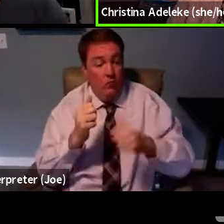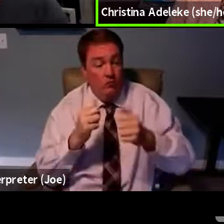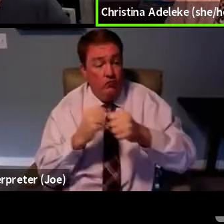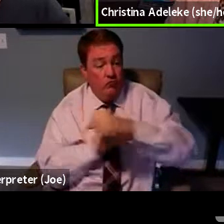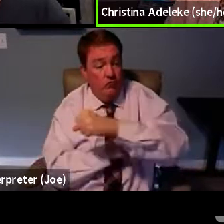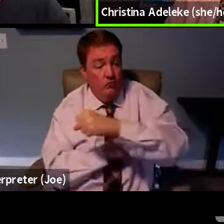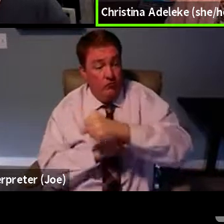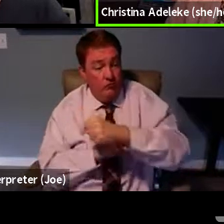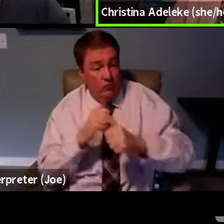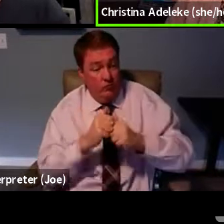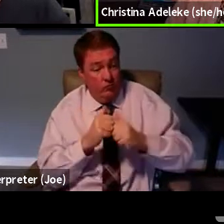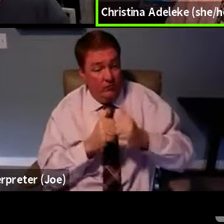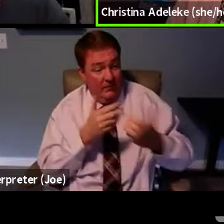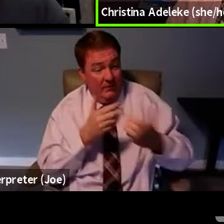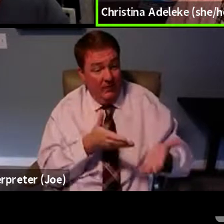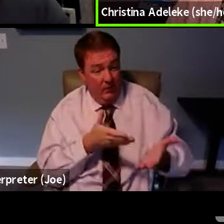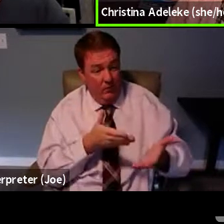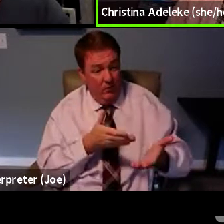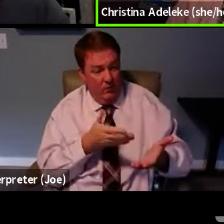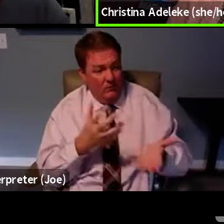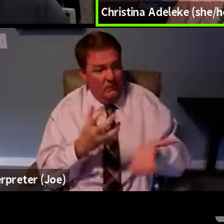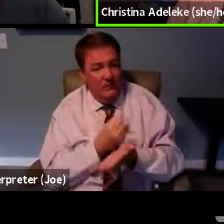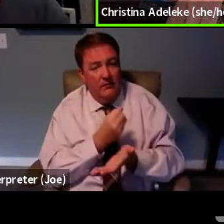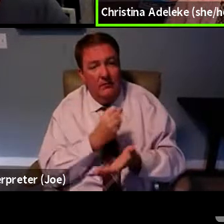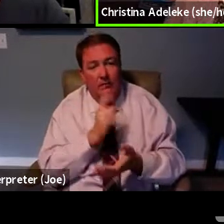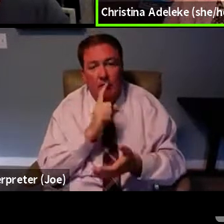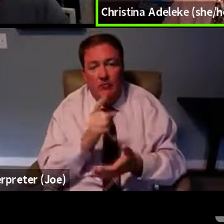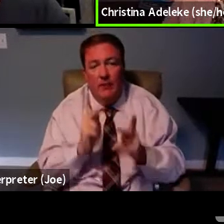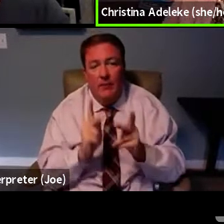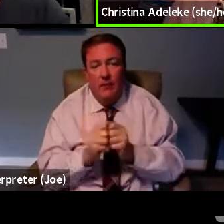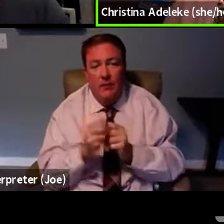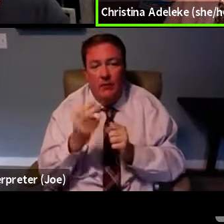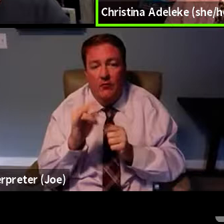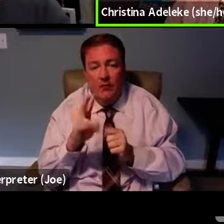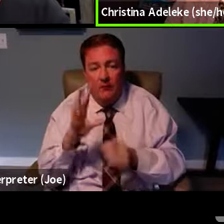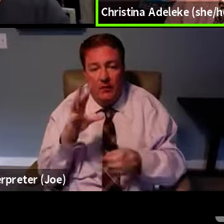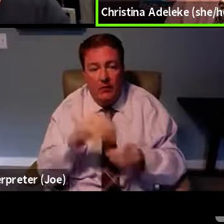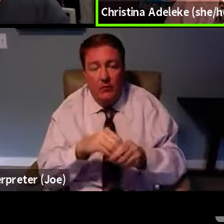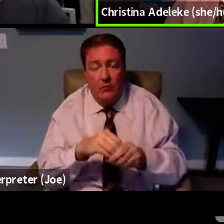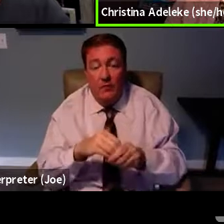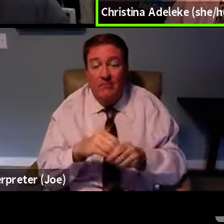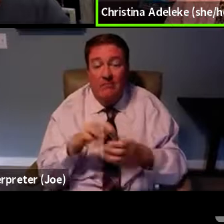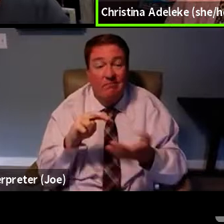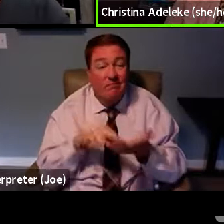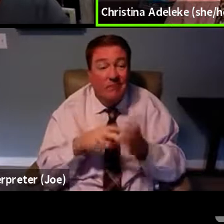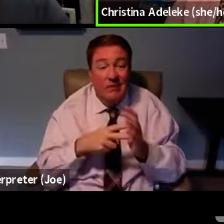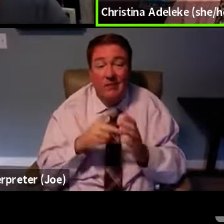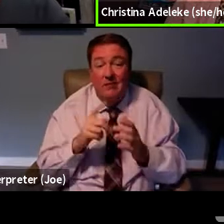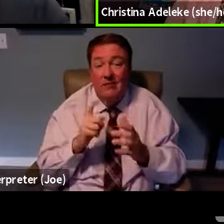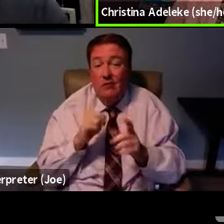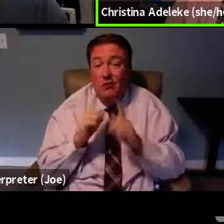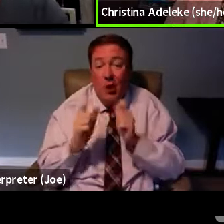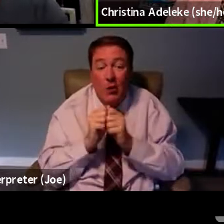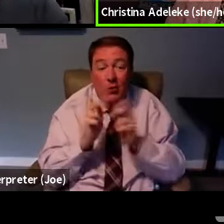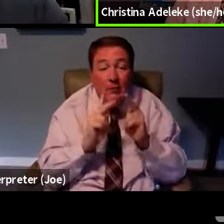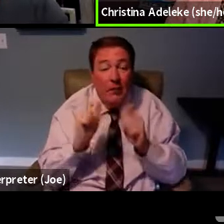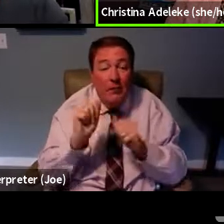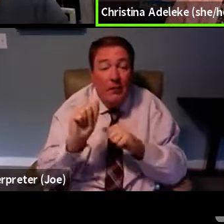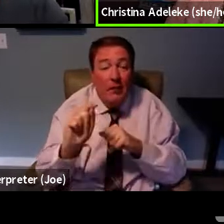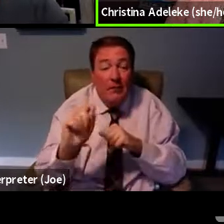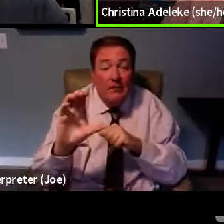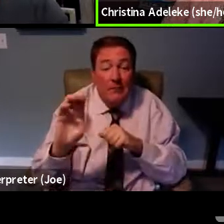HIV are included. You know, if we need to be talking to folks at CMS or with,